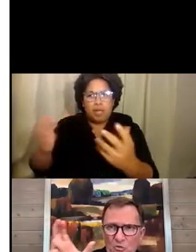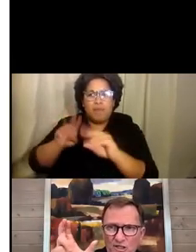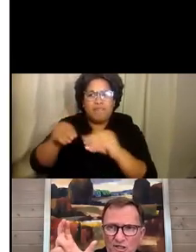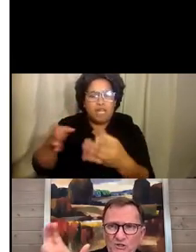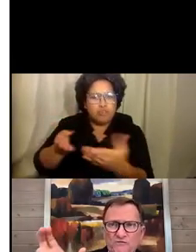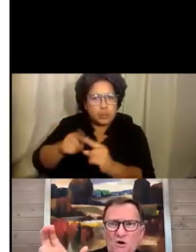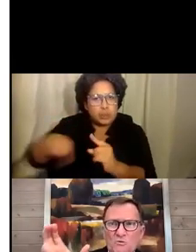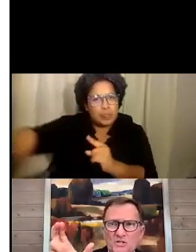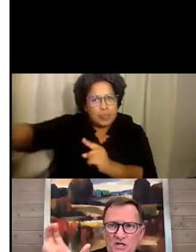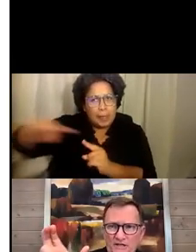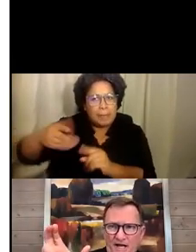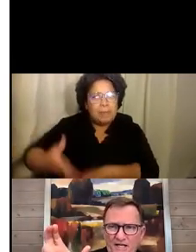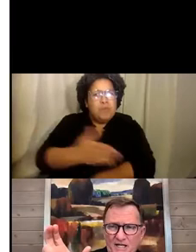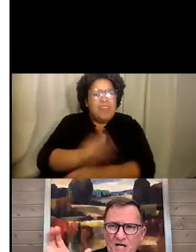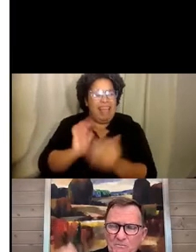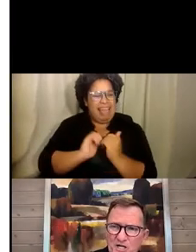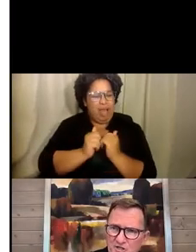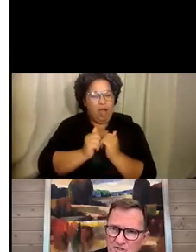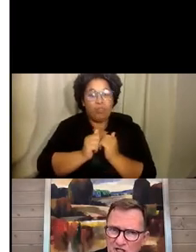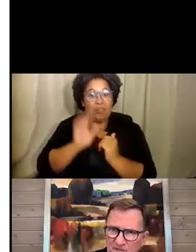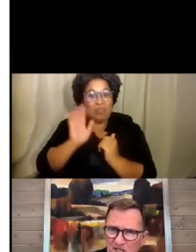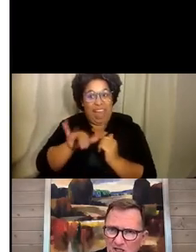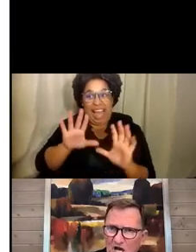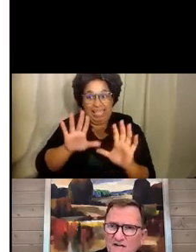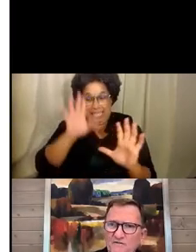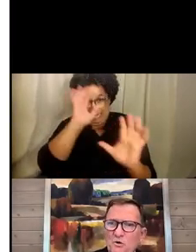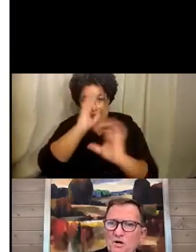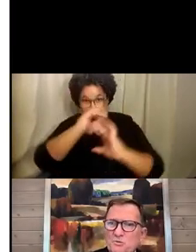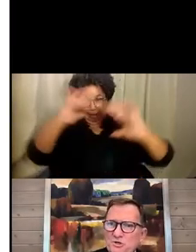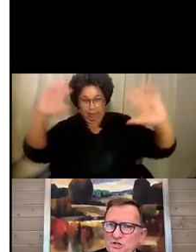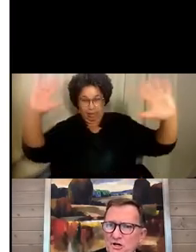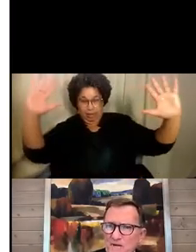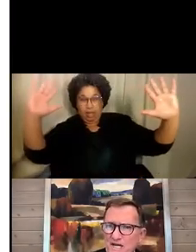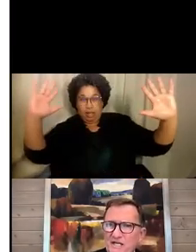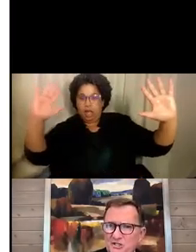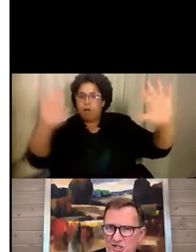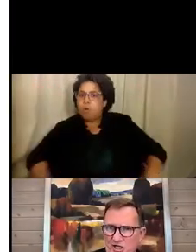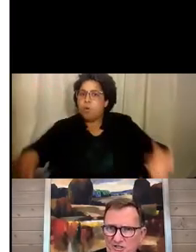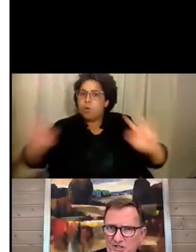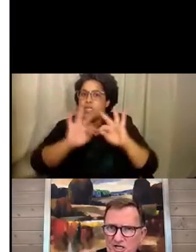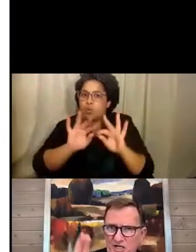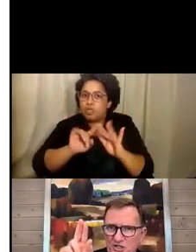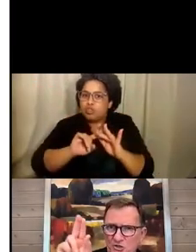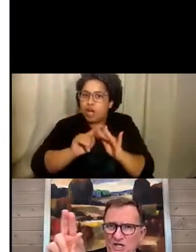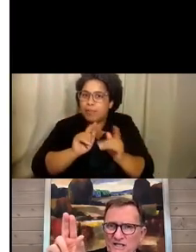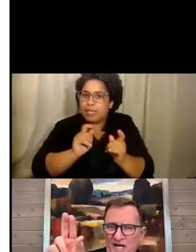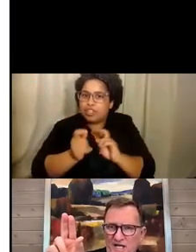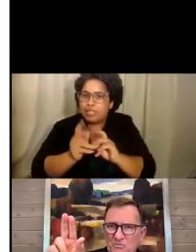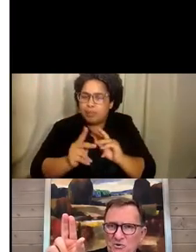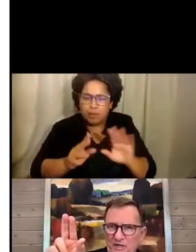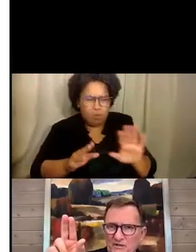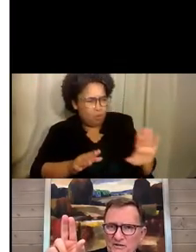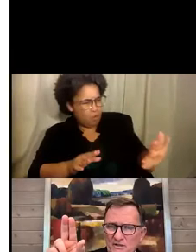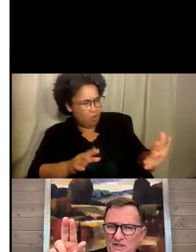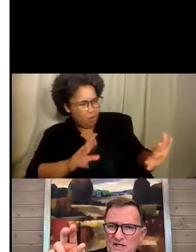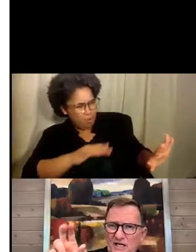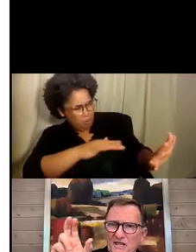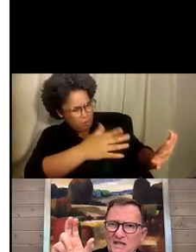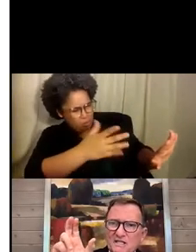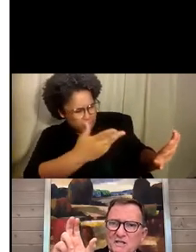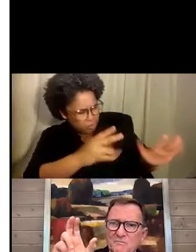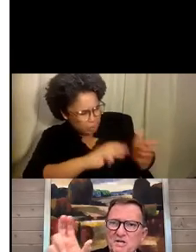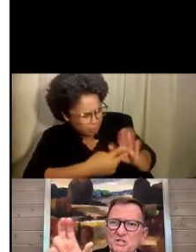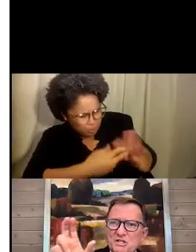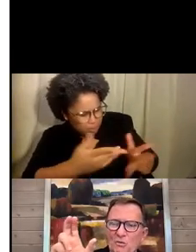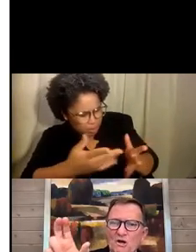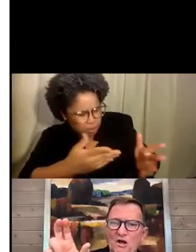you don't want to lose focus on that because there's going to be a lot of noise when you start making a change to get to that end point. And I